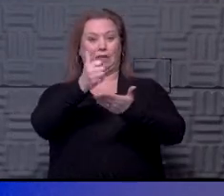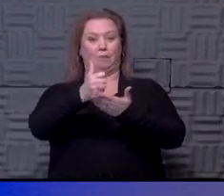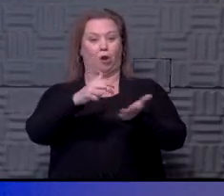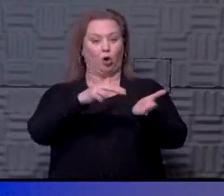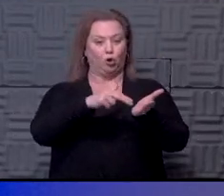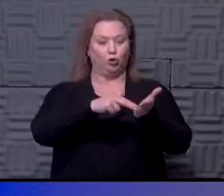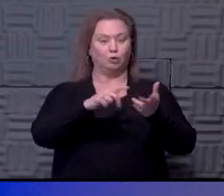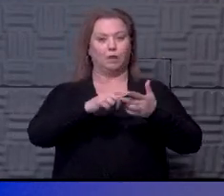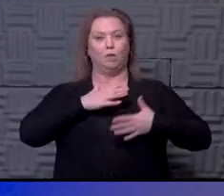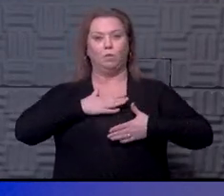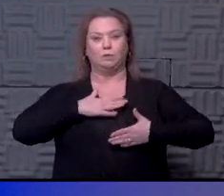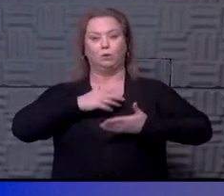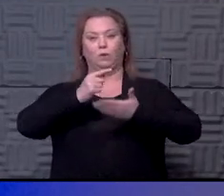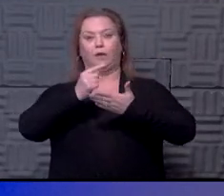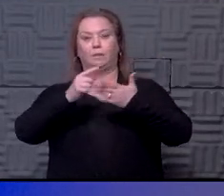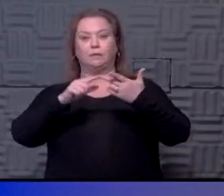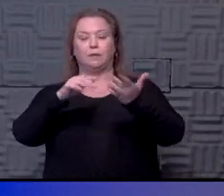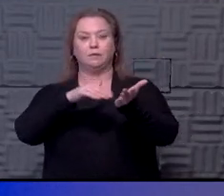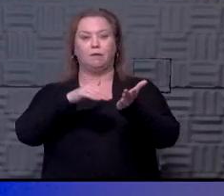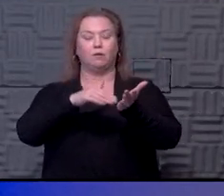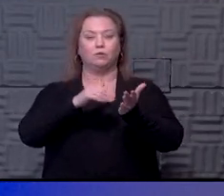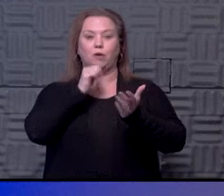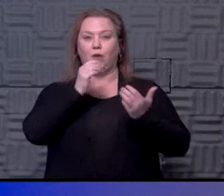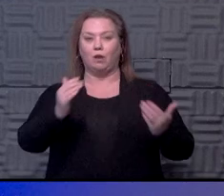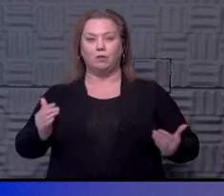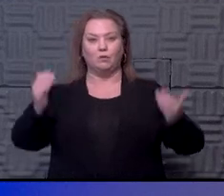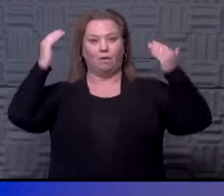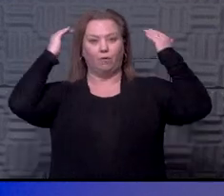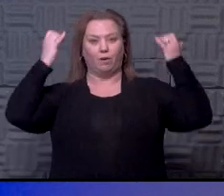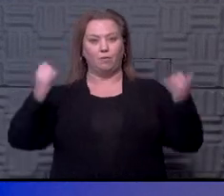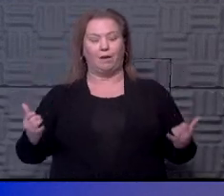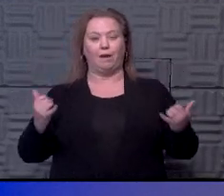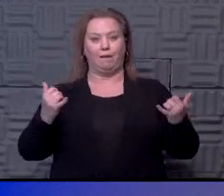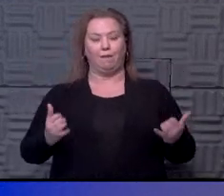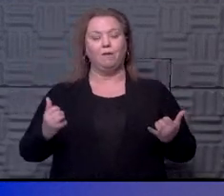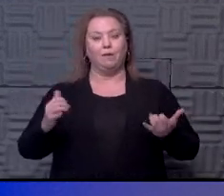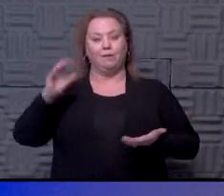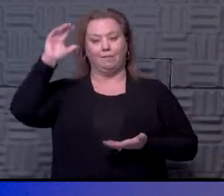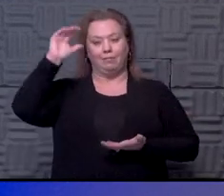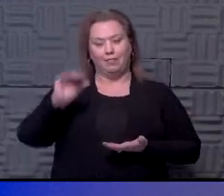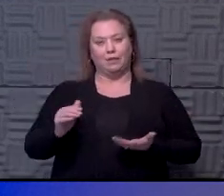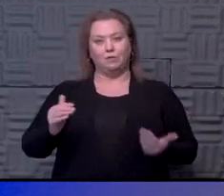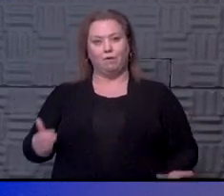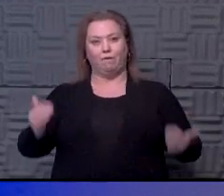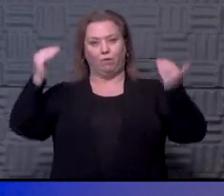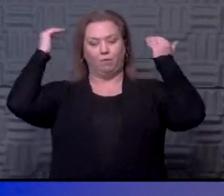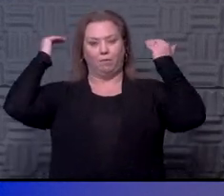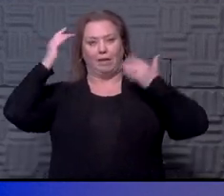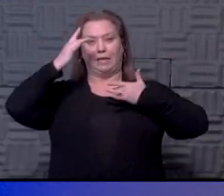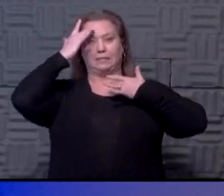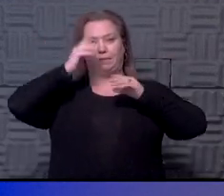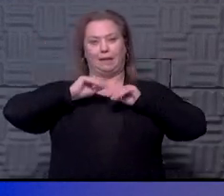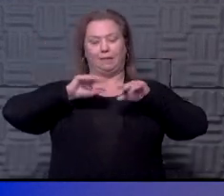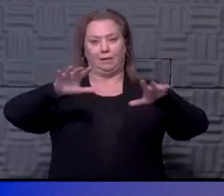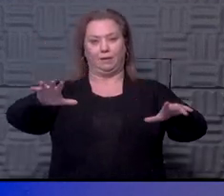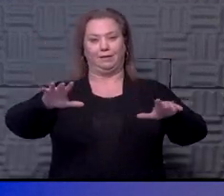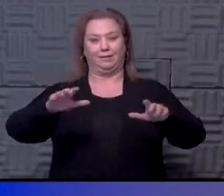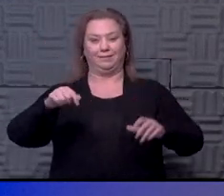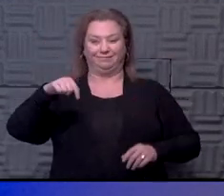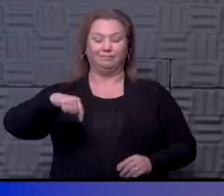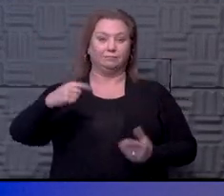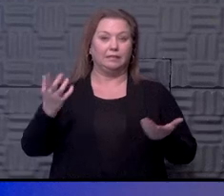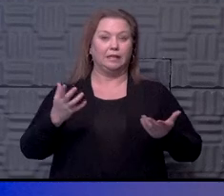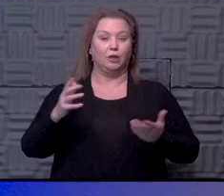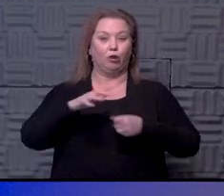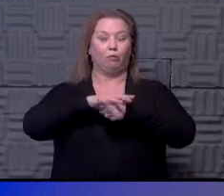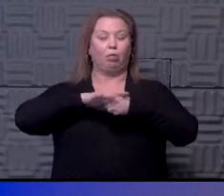Our nurses, respiratory therapists, physicians are not as overwhelmed right now and became less overwhelmed as the pandemic went on, especially here